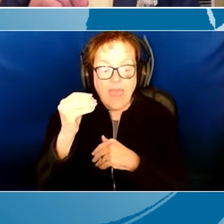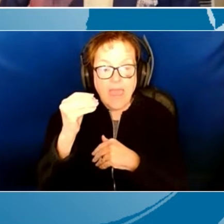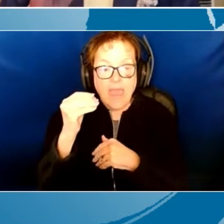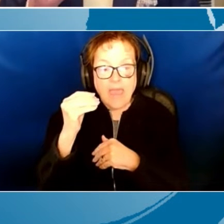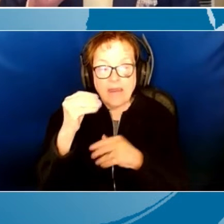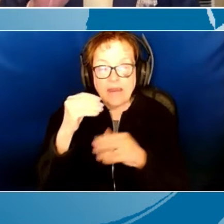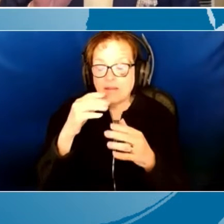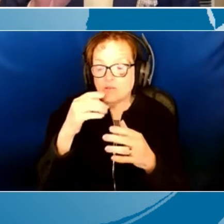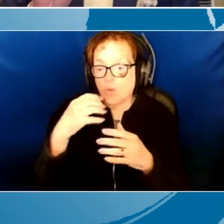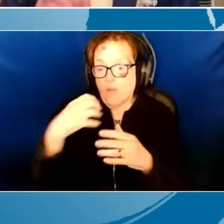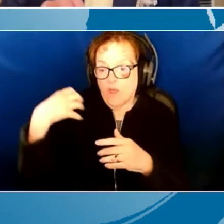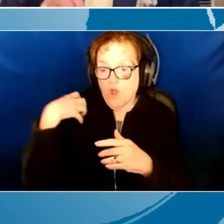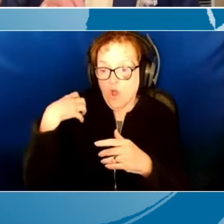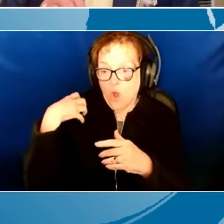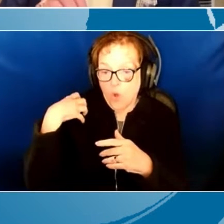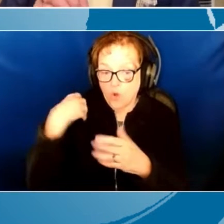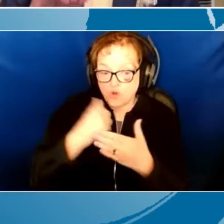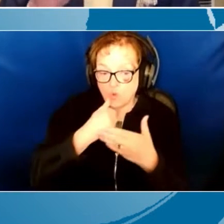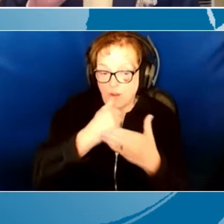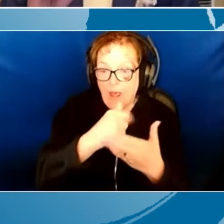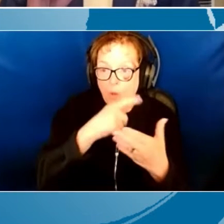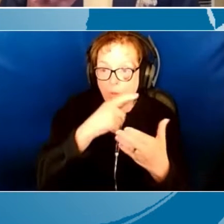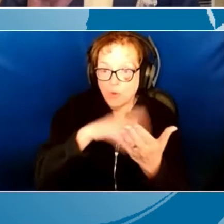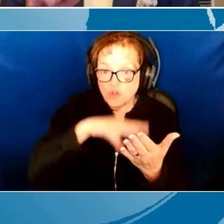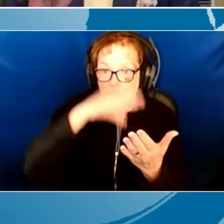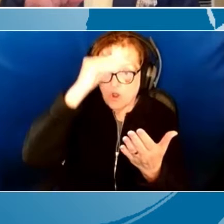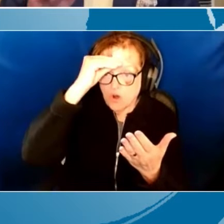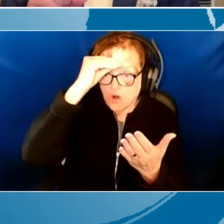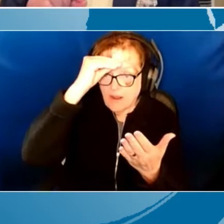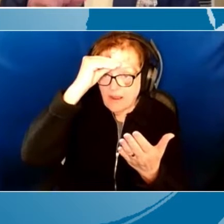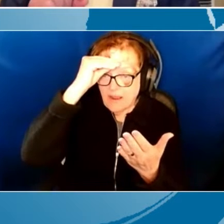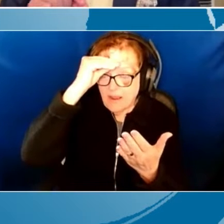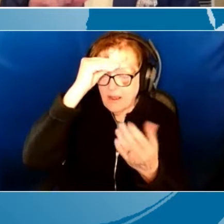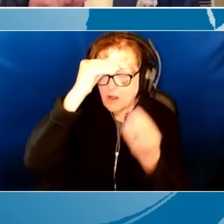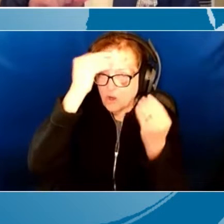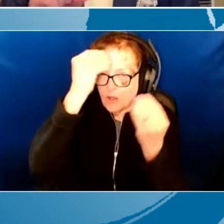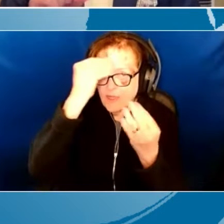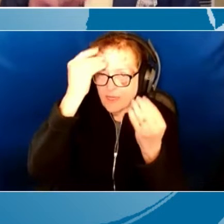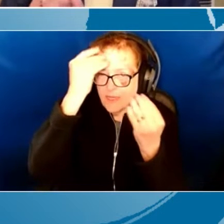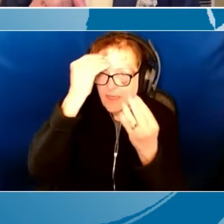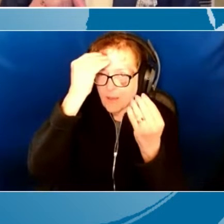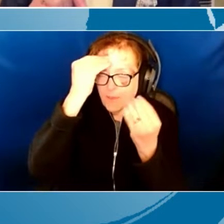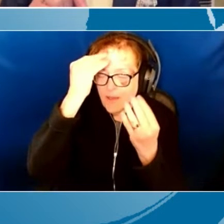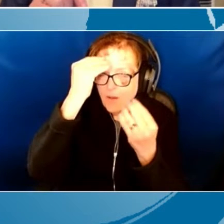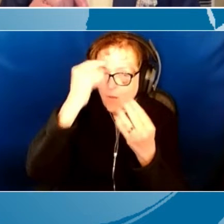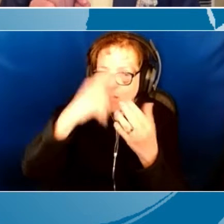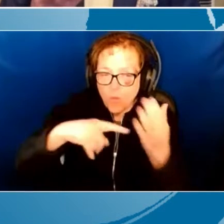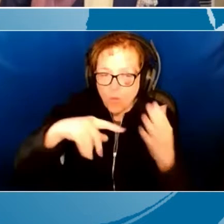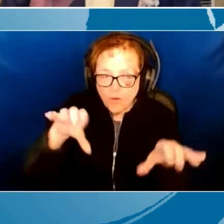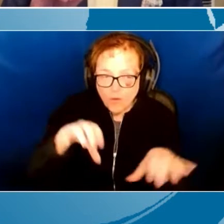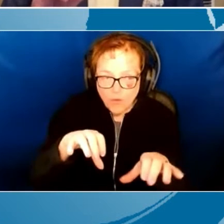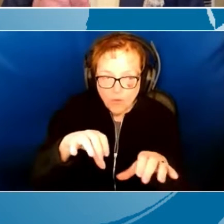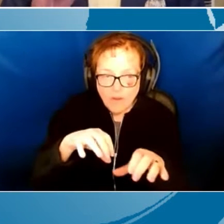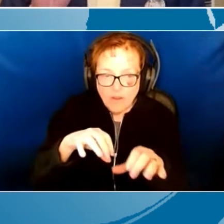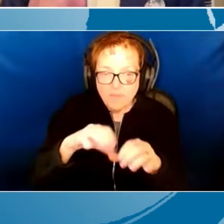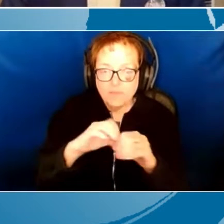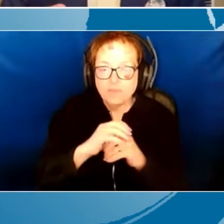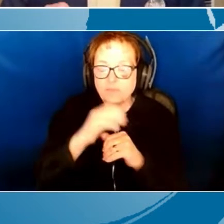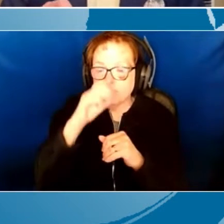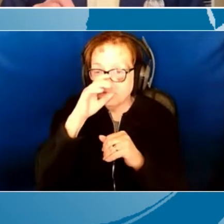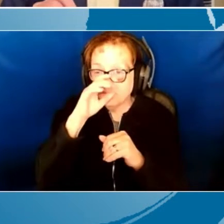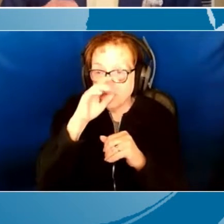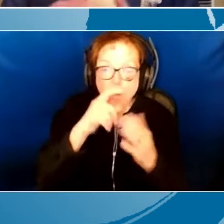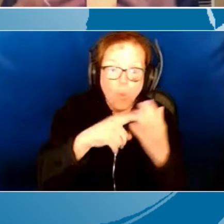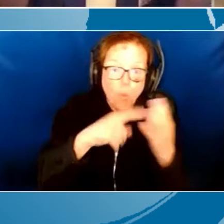coach would help the learners think about and reflect on what it is that they're doing, what it is that they're doing that's